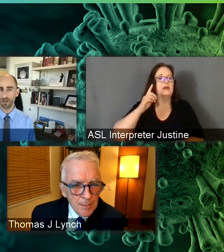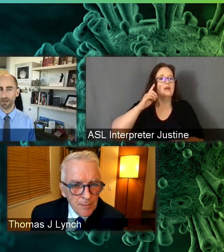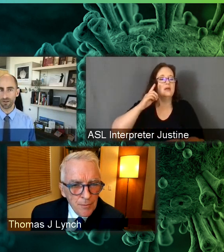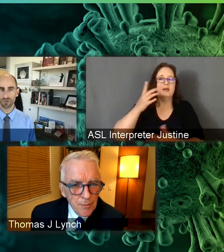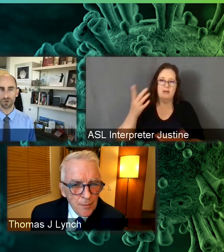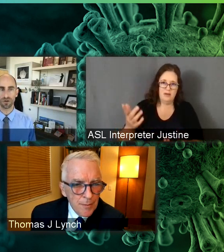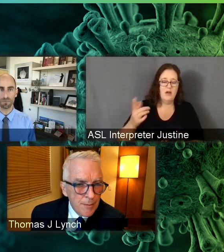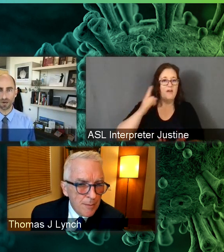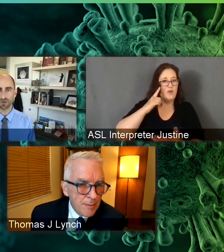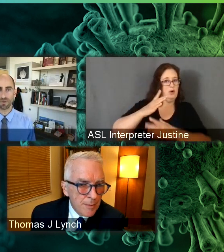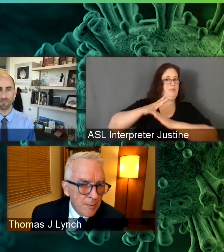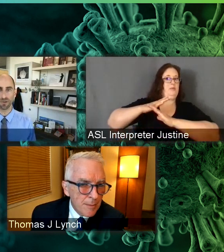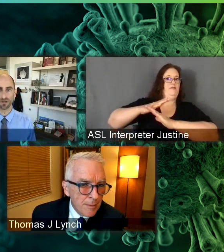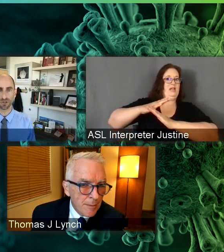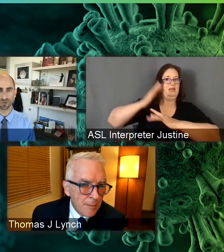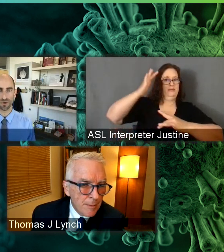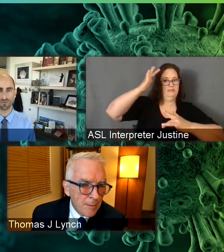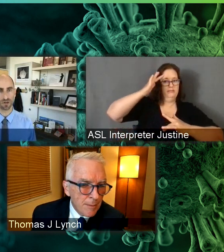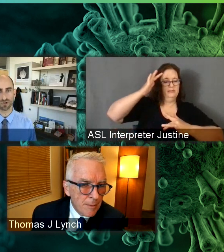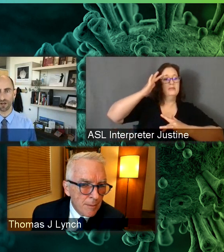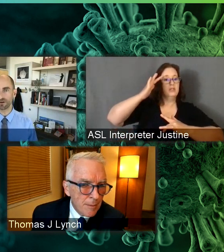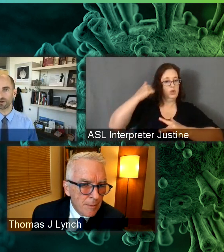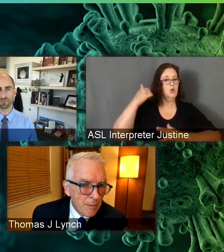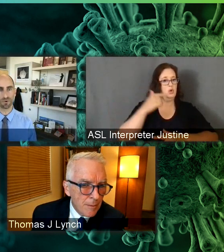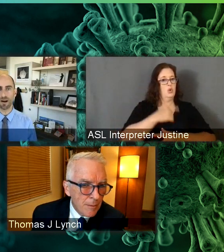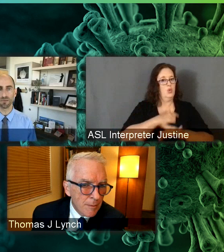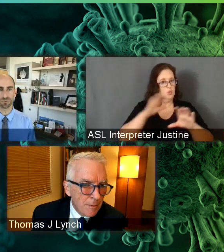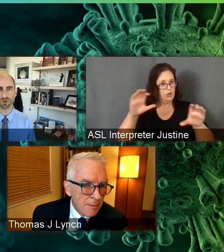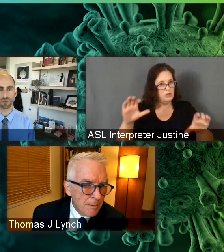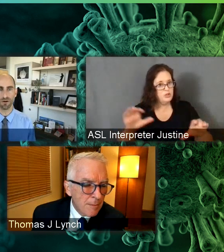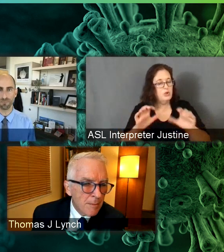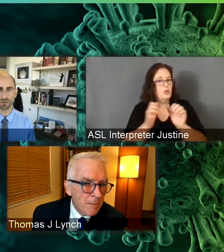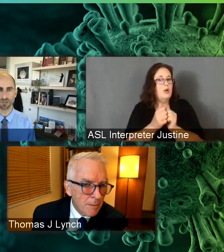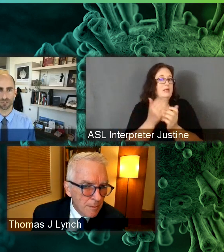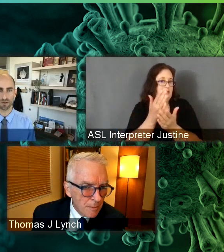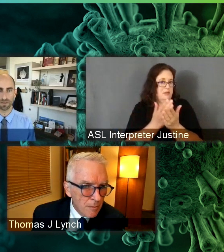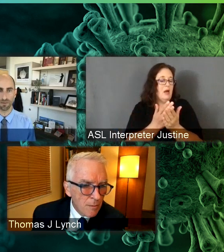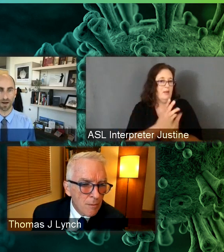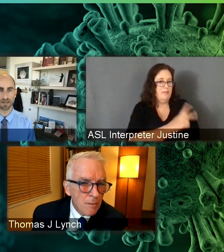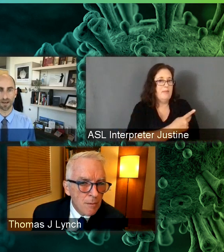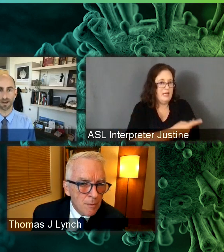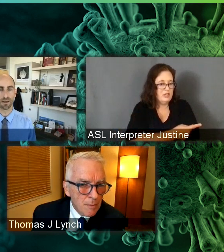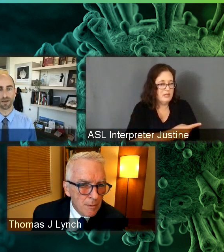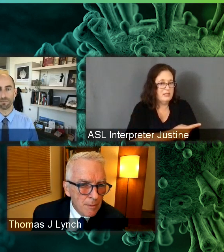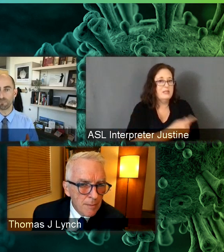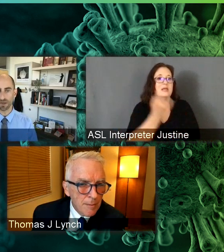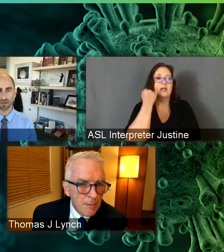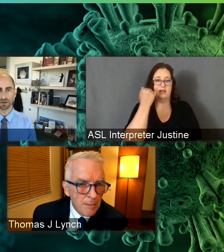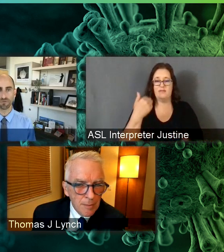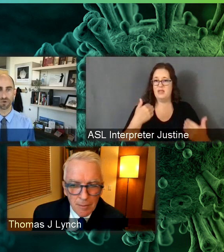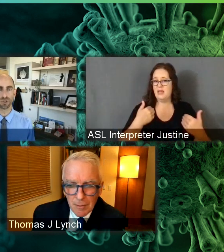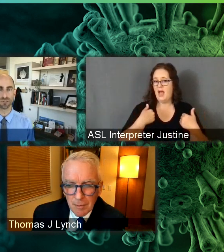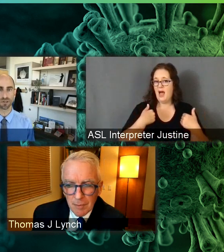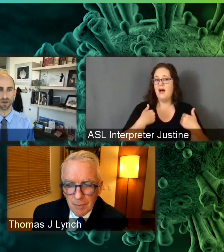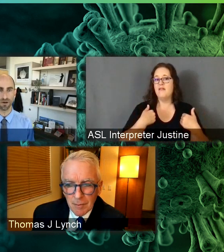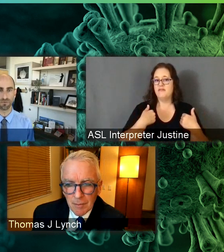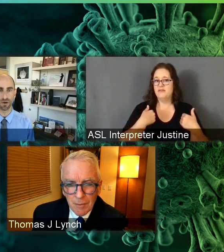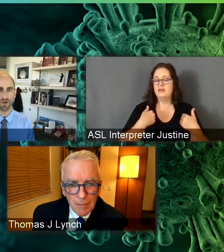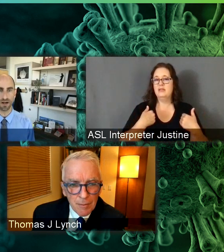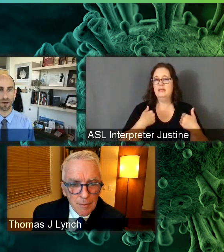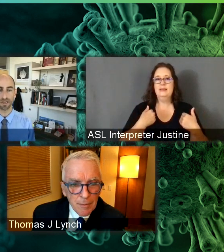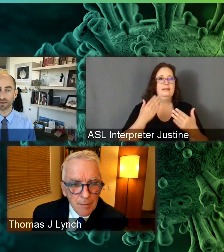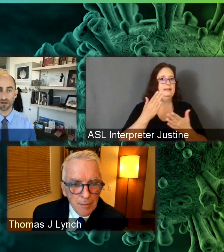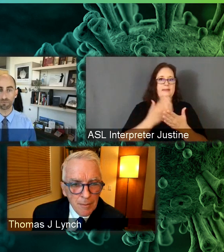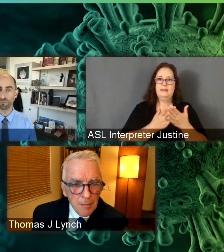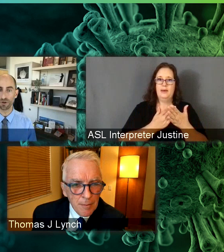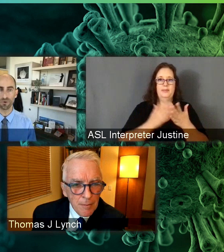do it in certain patient populations who have congenital problems with their immune system, they might get monthly infusions of